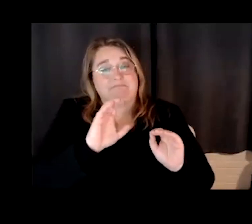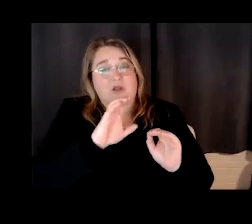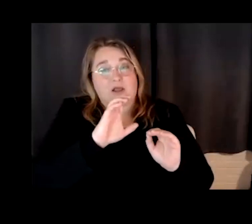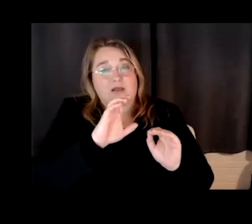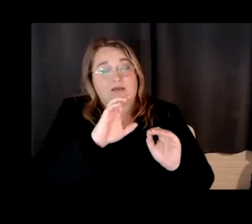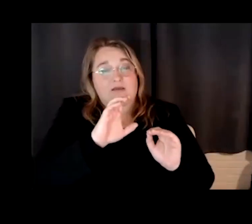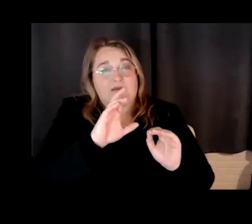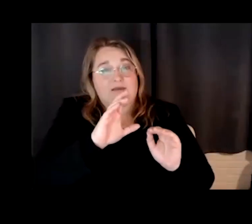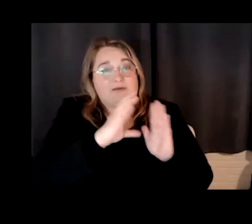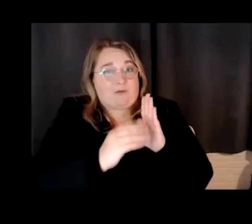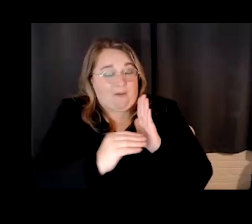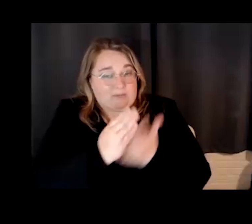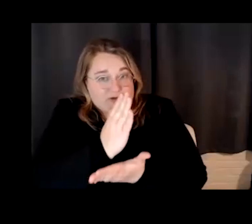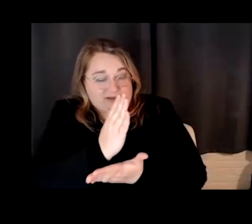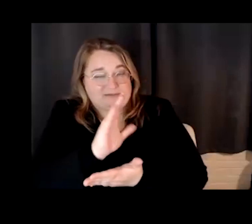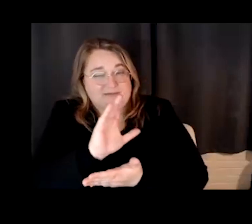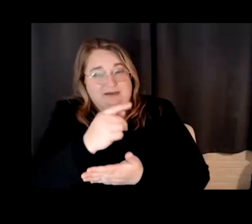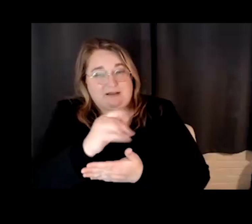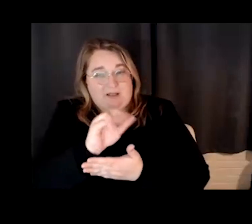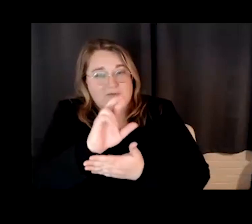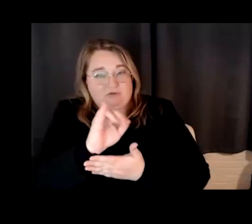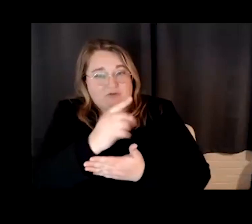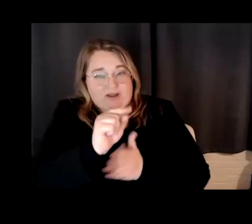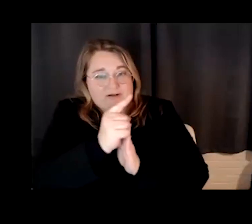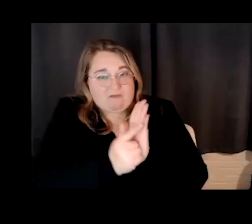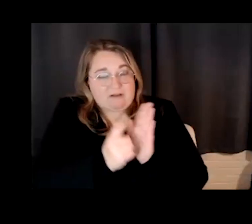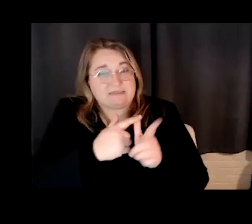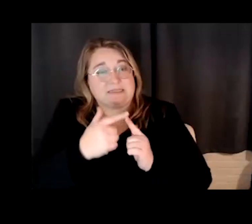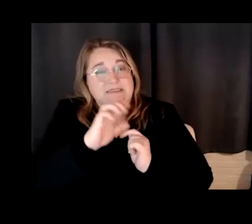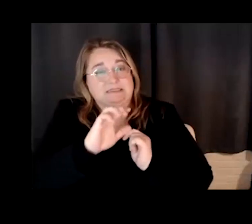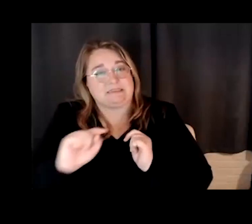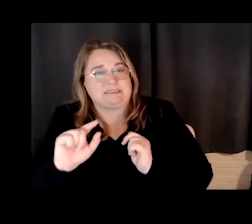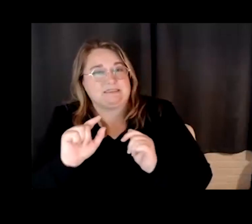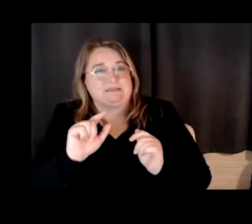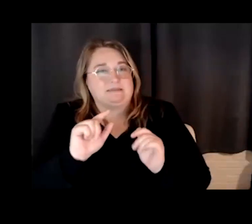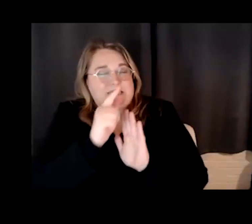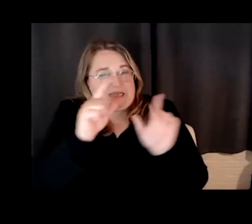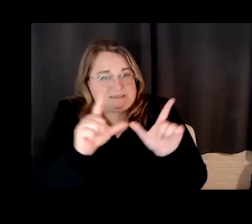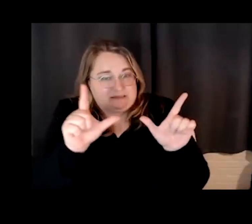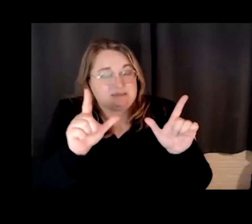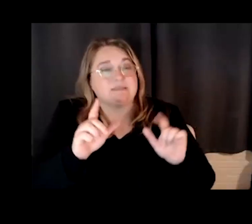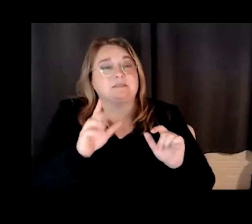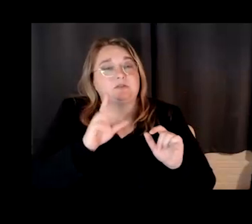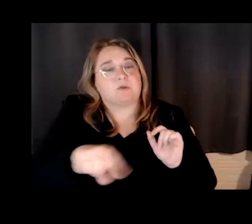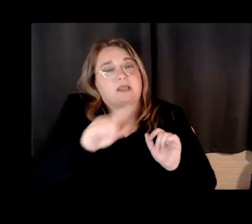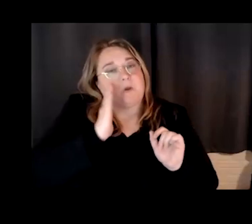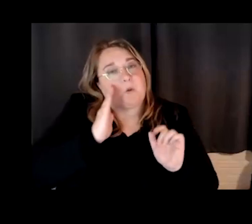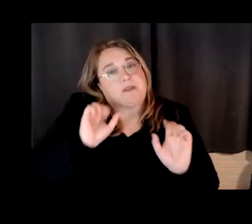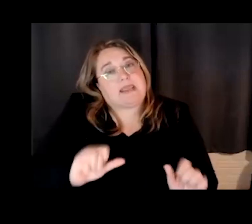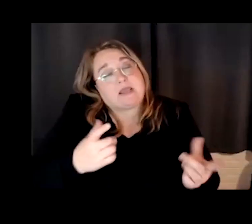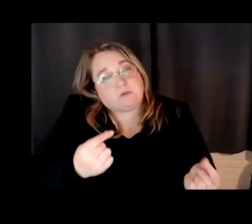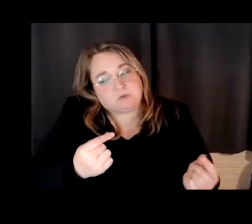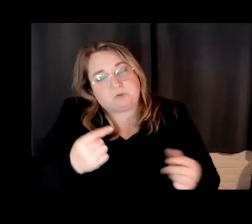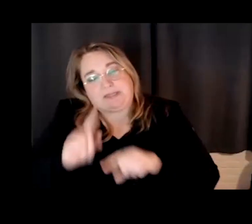they know what to look for, what they, what they can and can't do. And then they're going to be the researchers and they're going to look for openly licensed materials